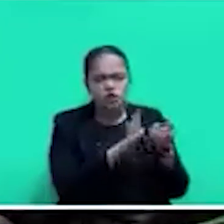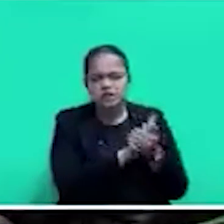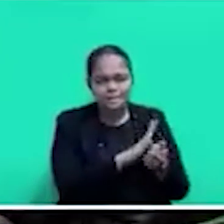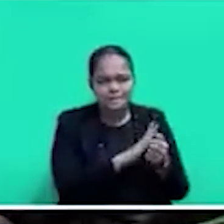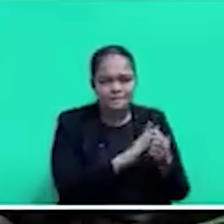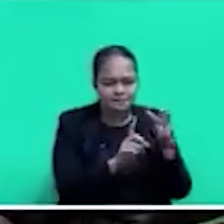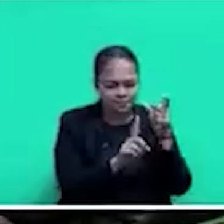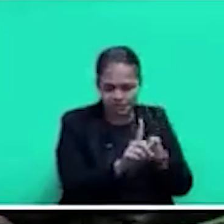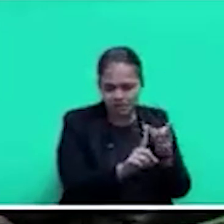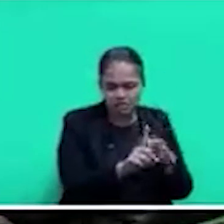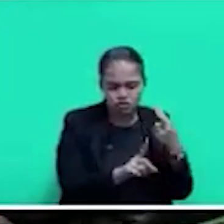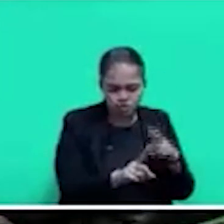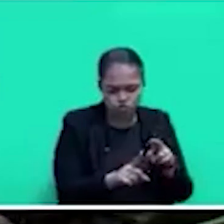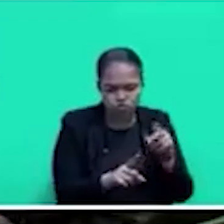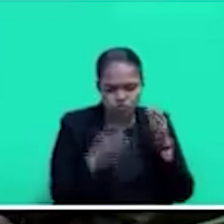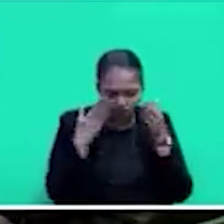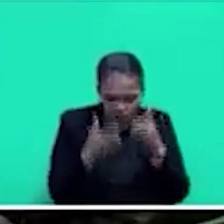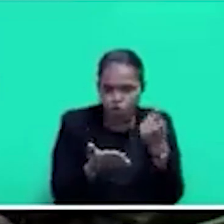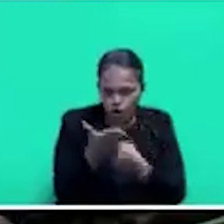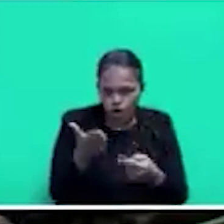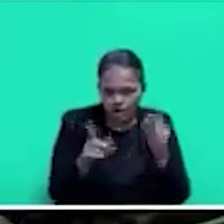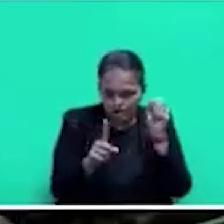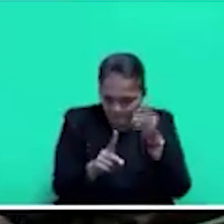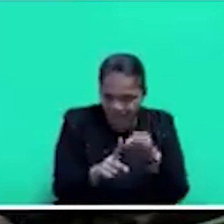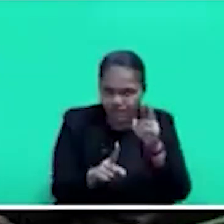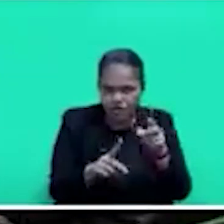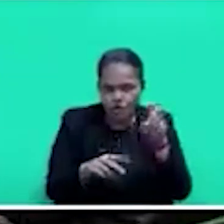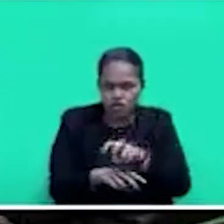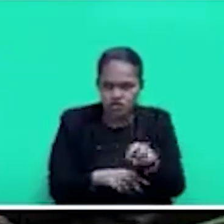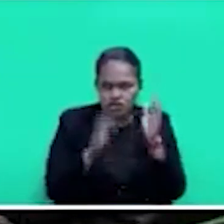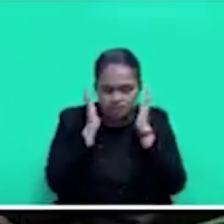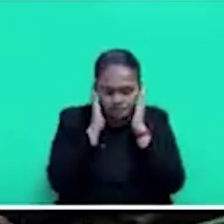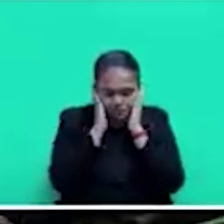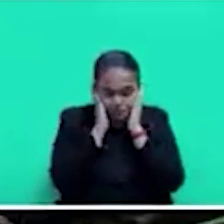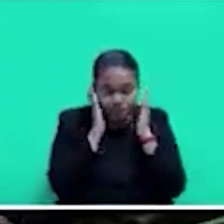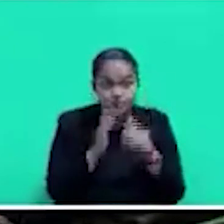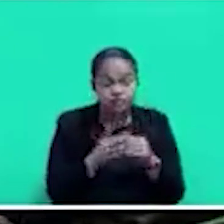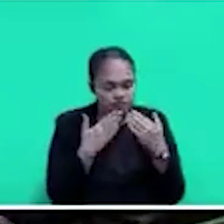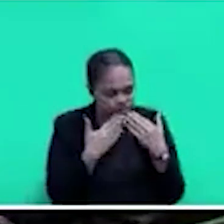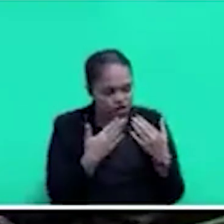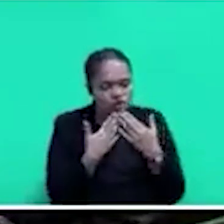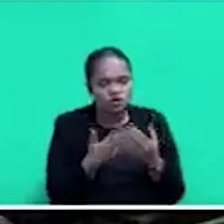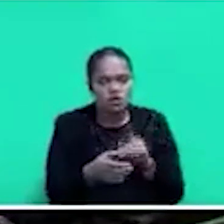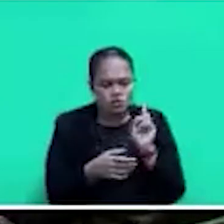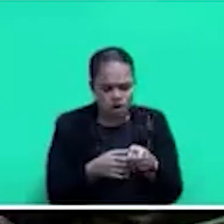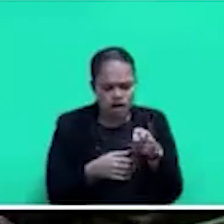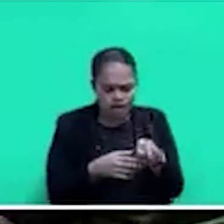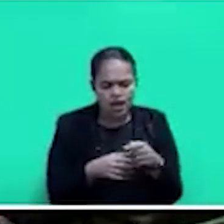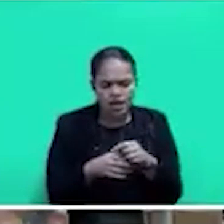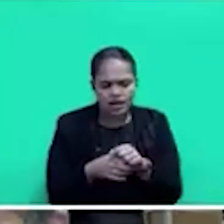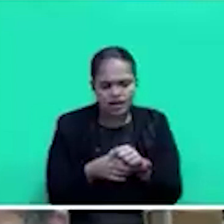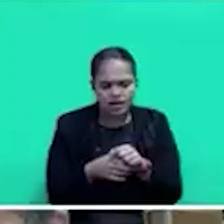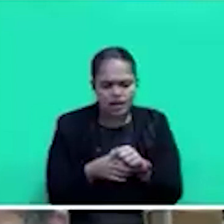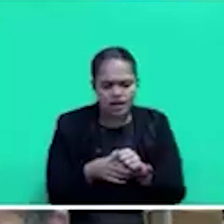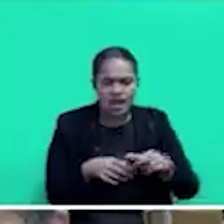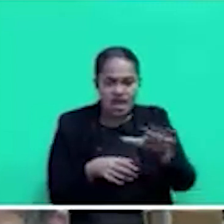Honorable Member. That's an area that we are trying to beef up in terms of having our school teachers to specialize in